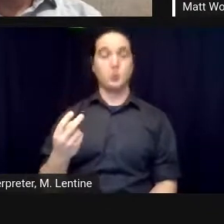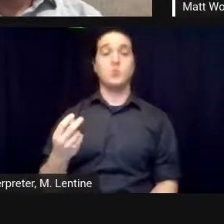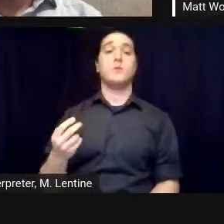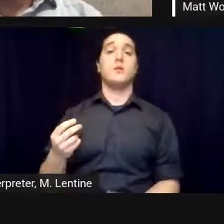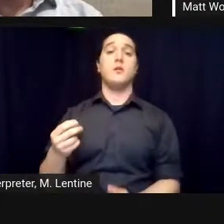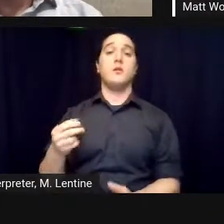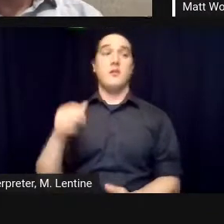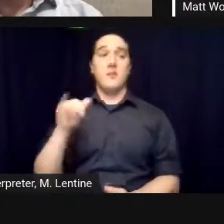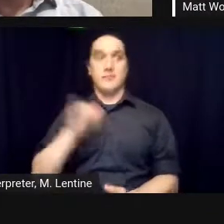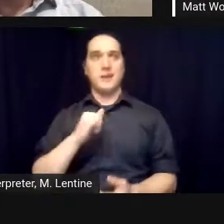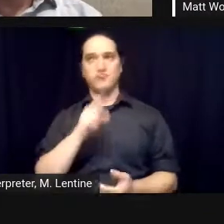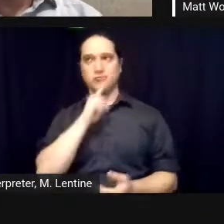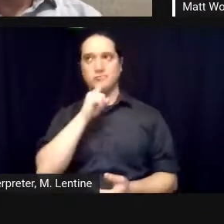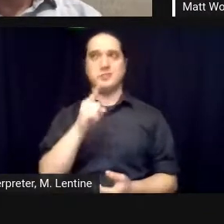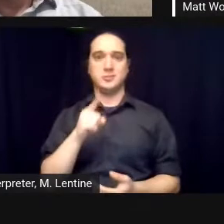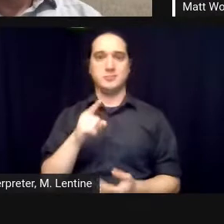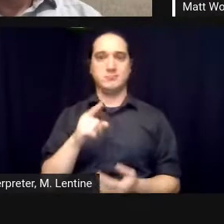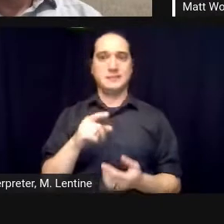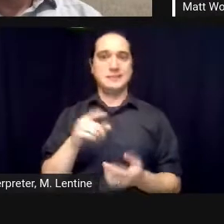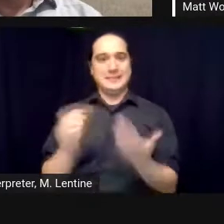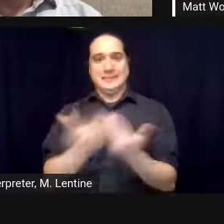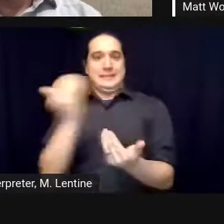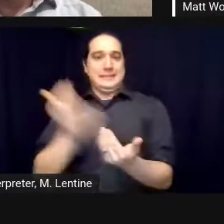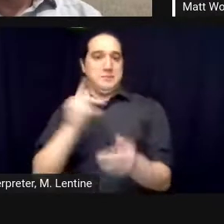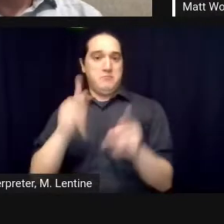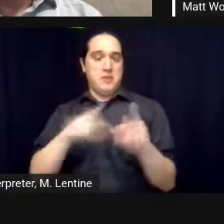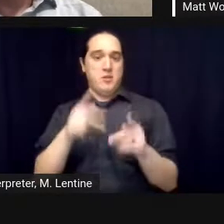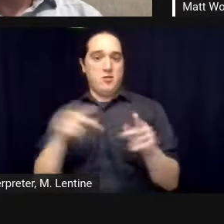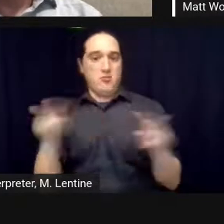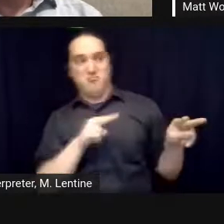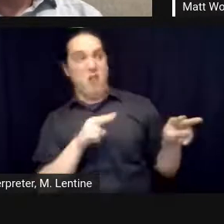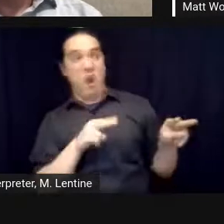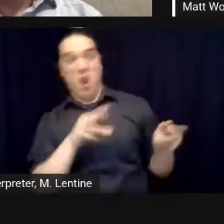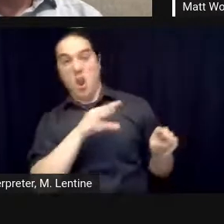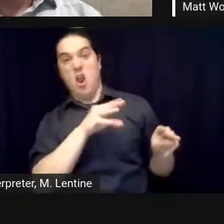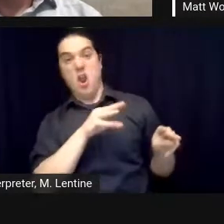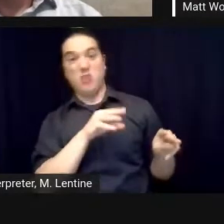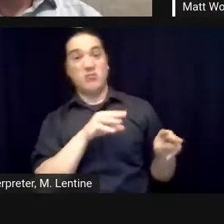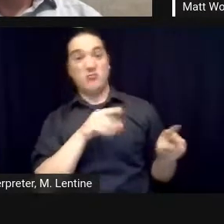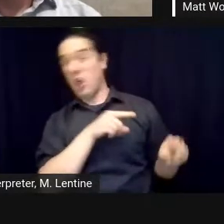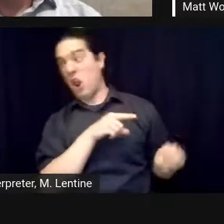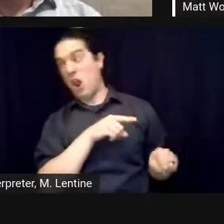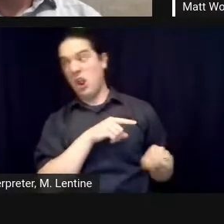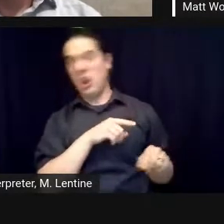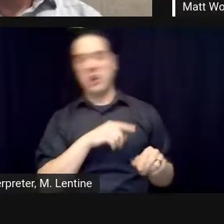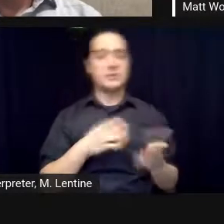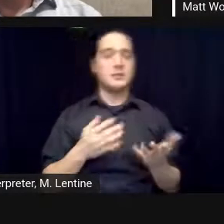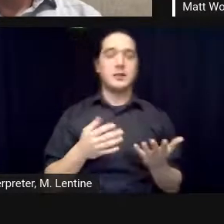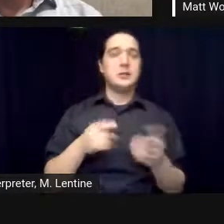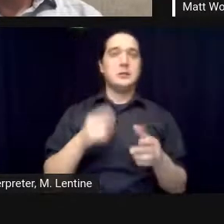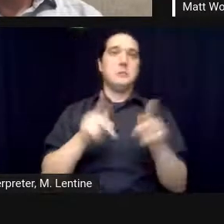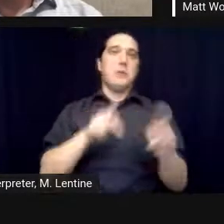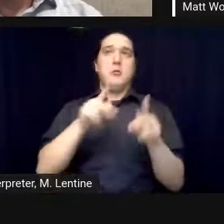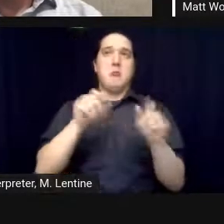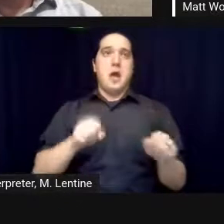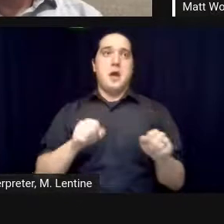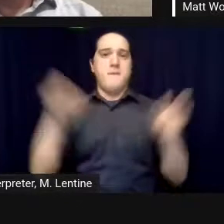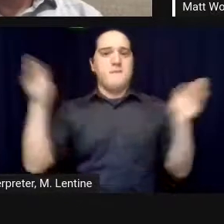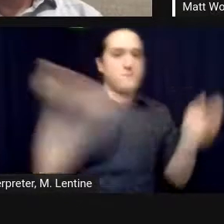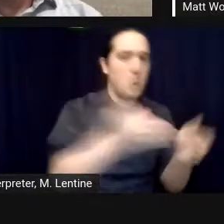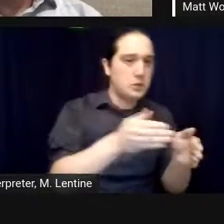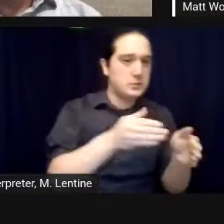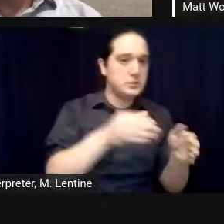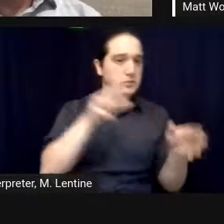appetite to cover like who was sleeping with who and who was you know what people were eating and like all the aspects of the story that